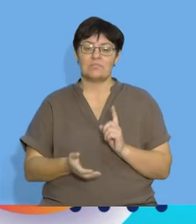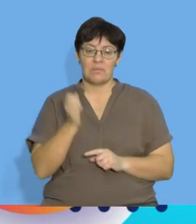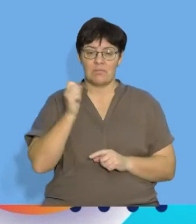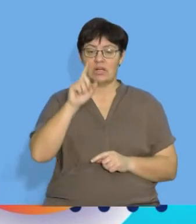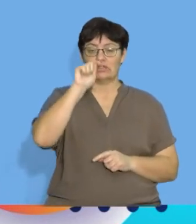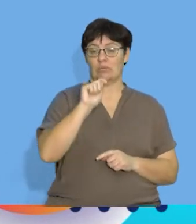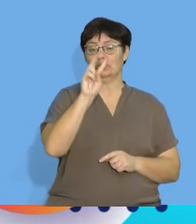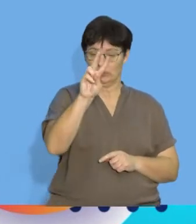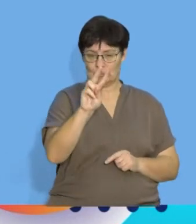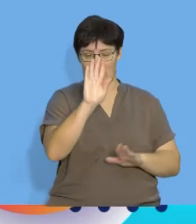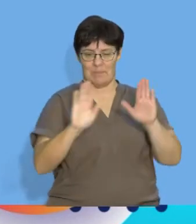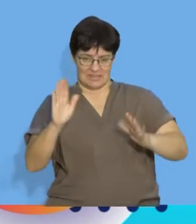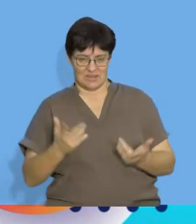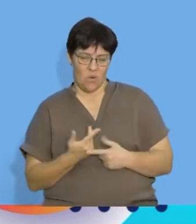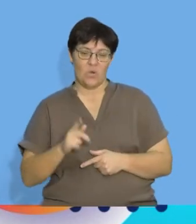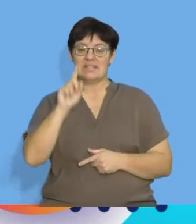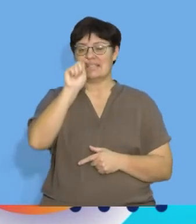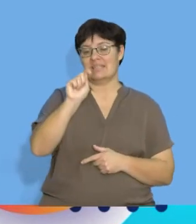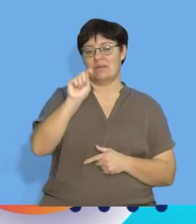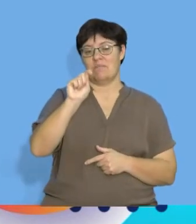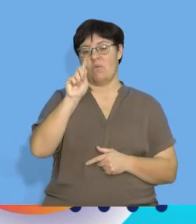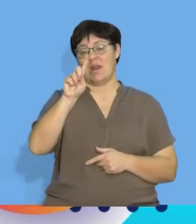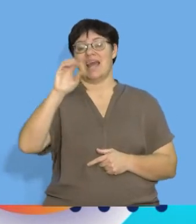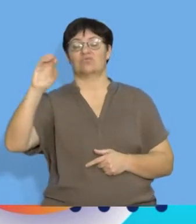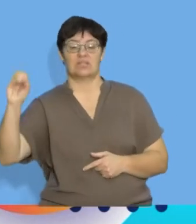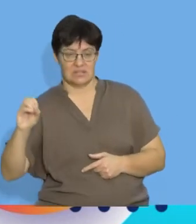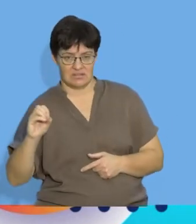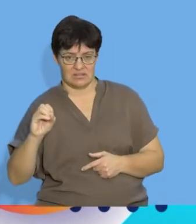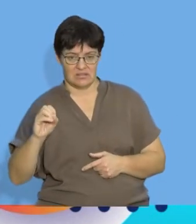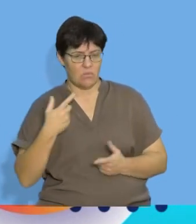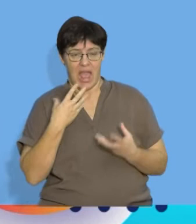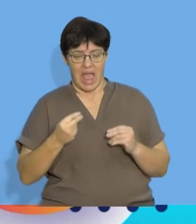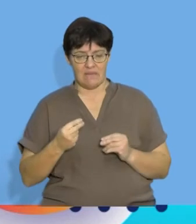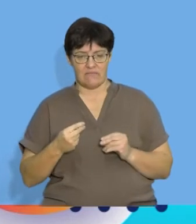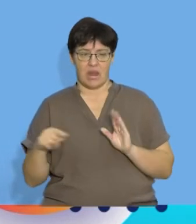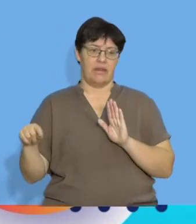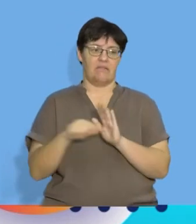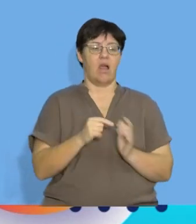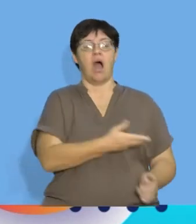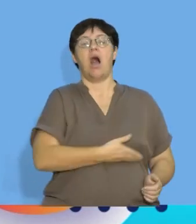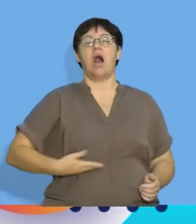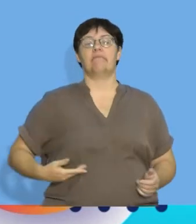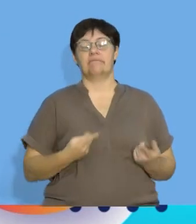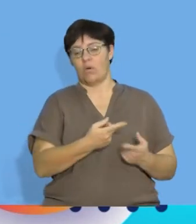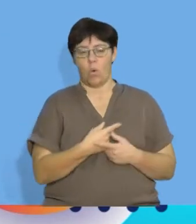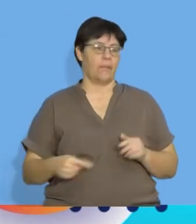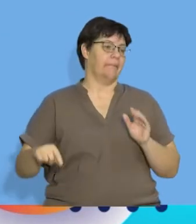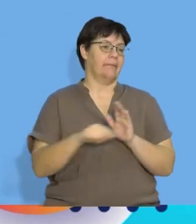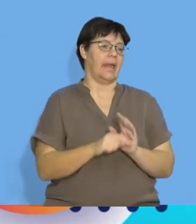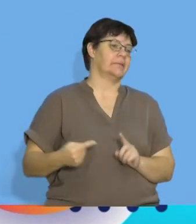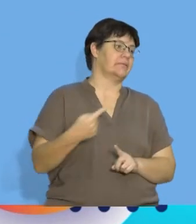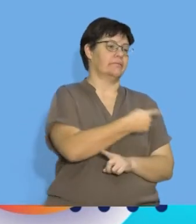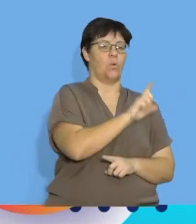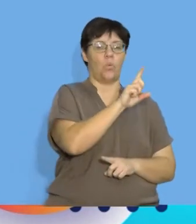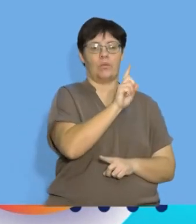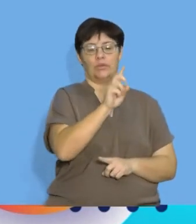determine term 2 of a pattern or term 100 of a pattern. I never have a situation where I say I want term negative